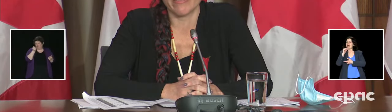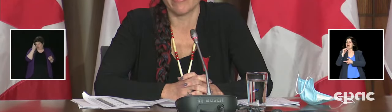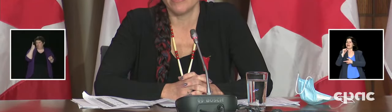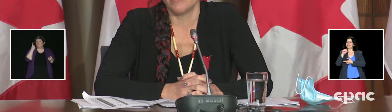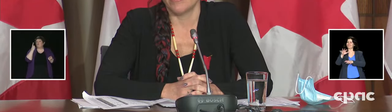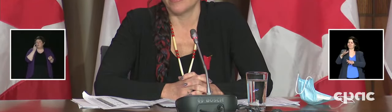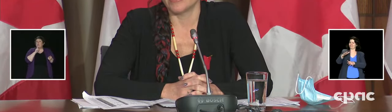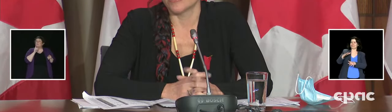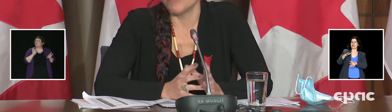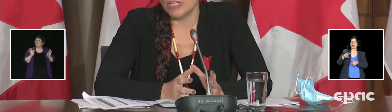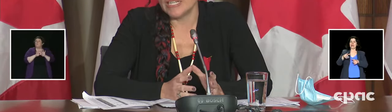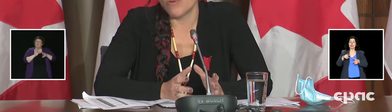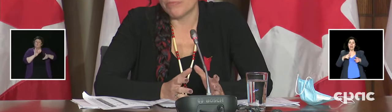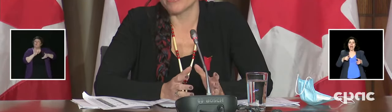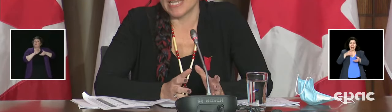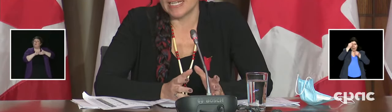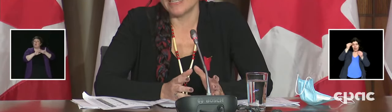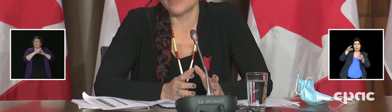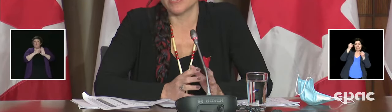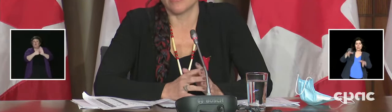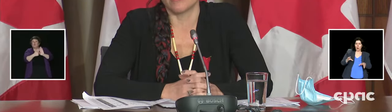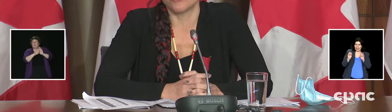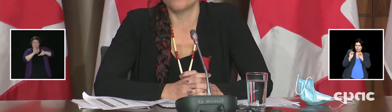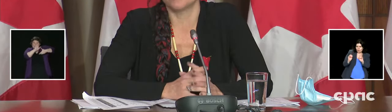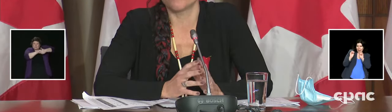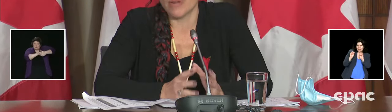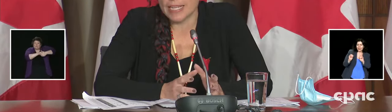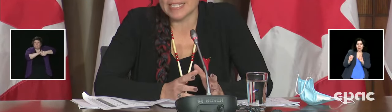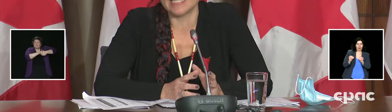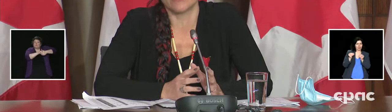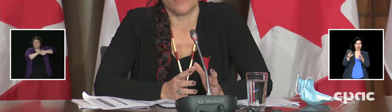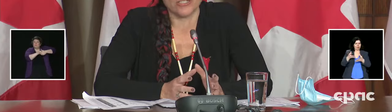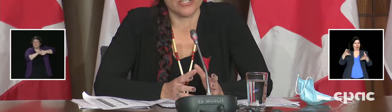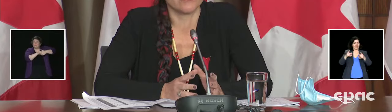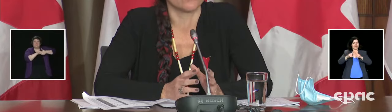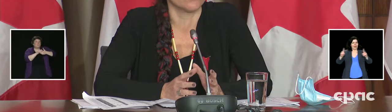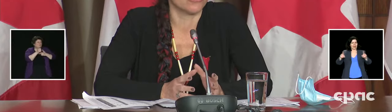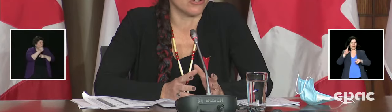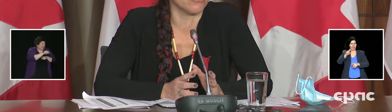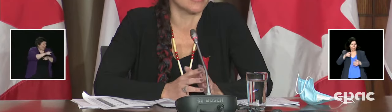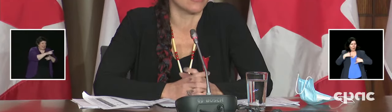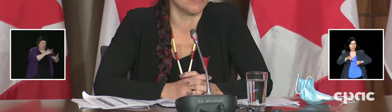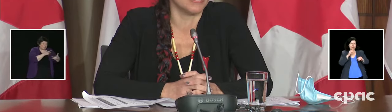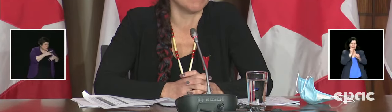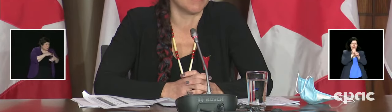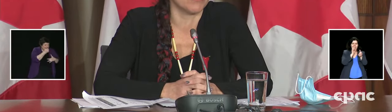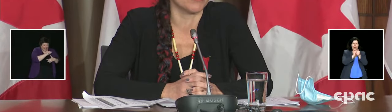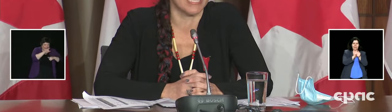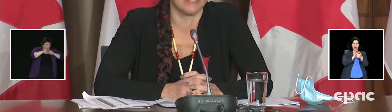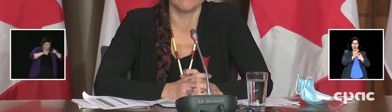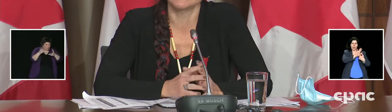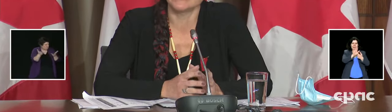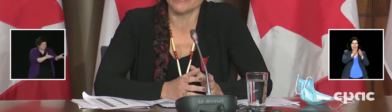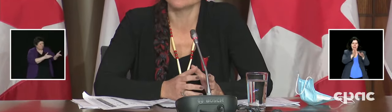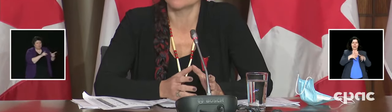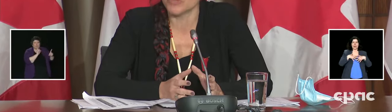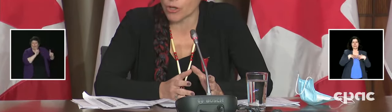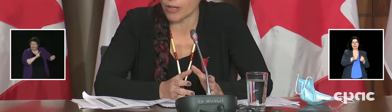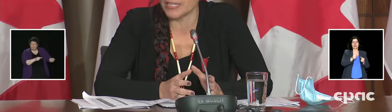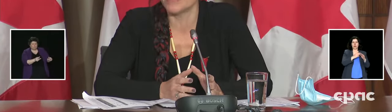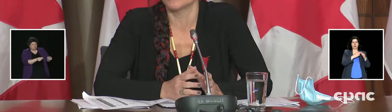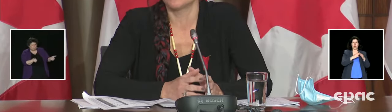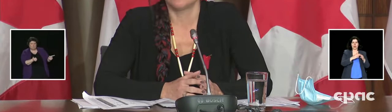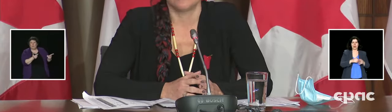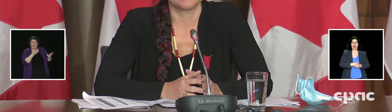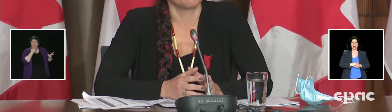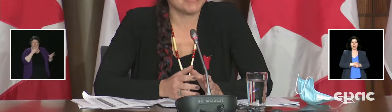with community representatives to address any questions or concerns that community members have and giving some